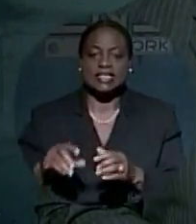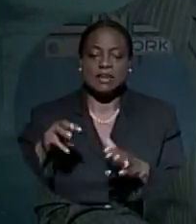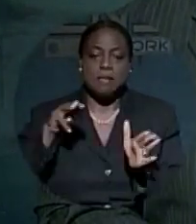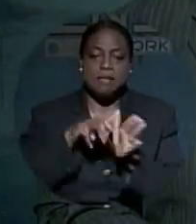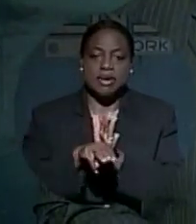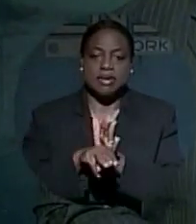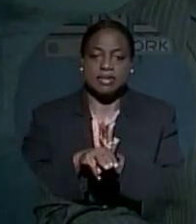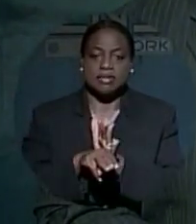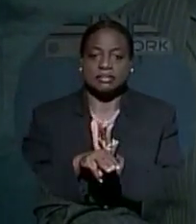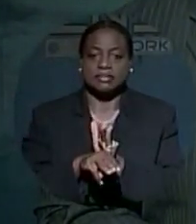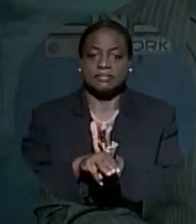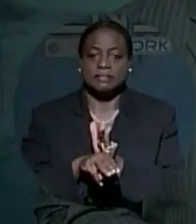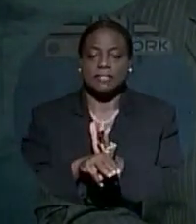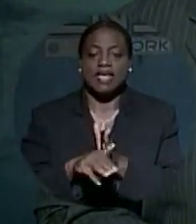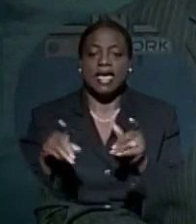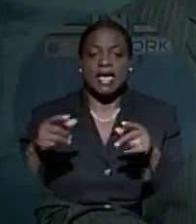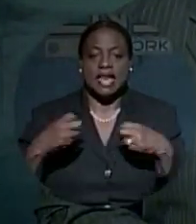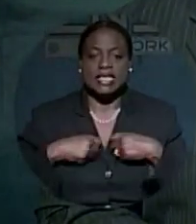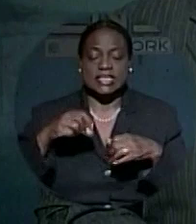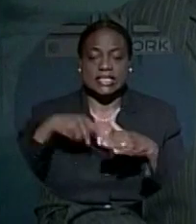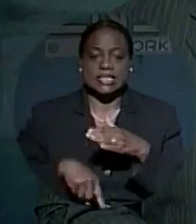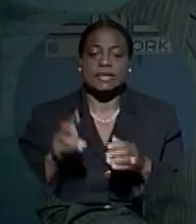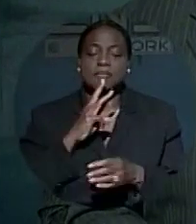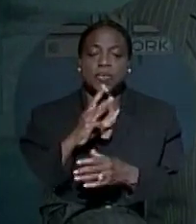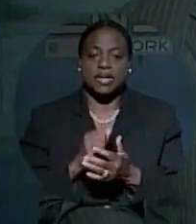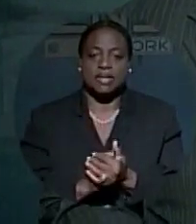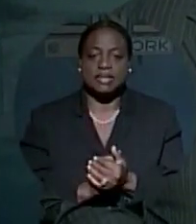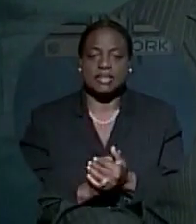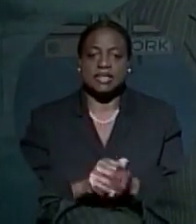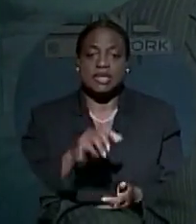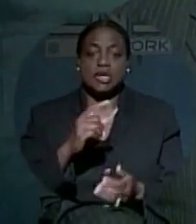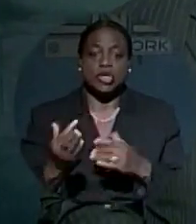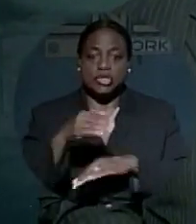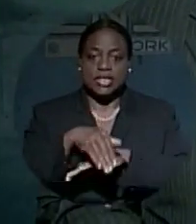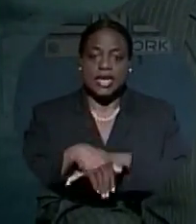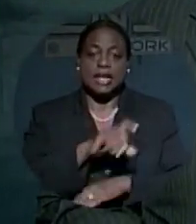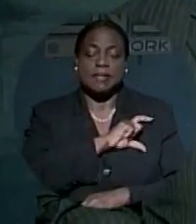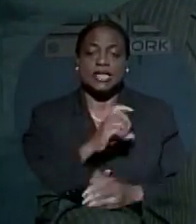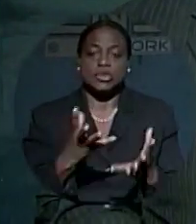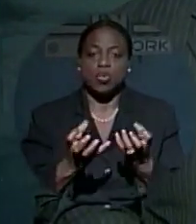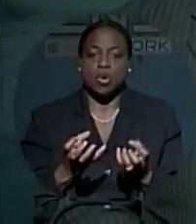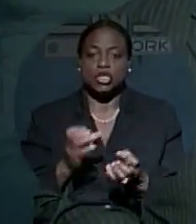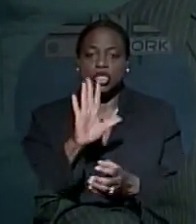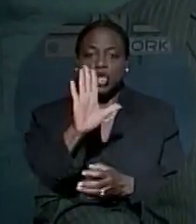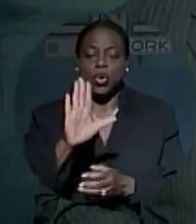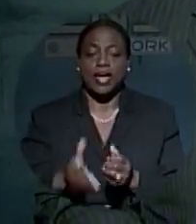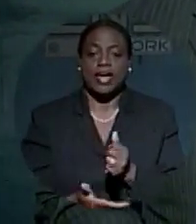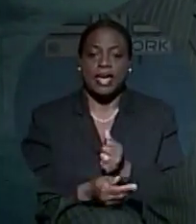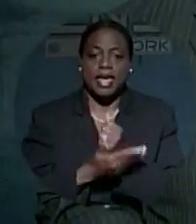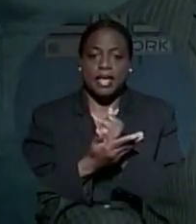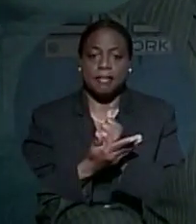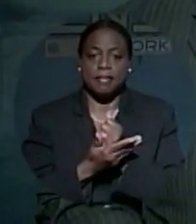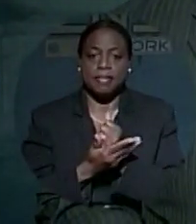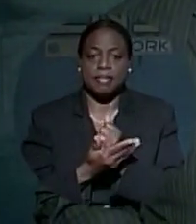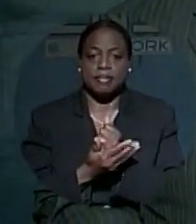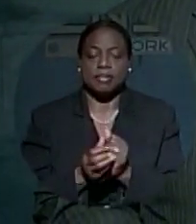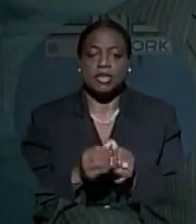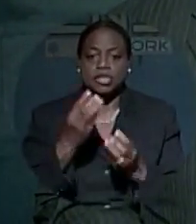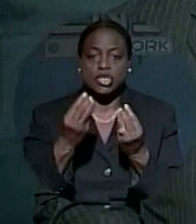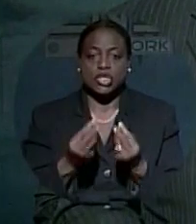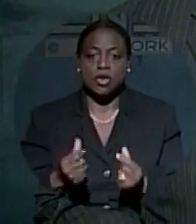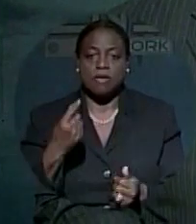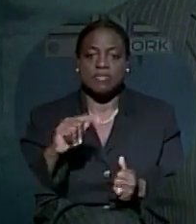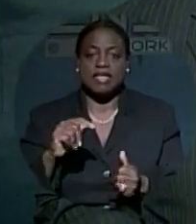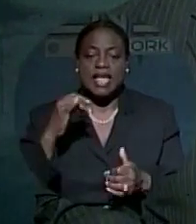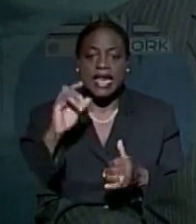another story that has deep waters. Tonight, though, police are appealing for your assistance to help them solve the country's latest murder. A